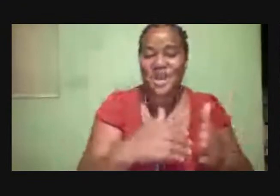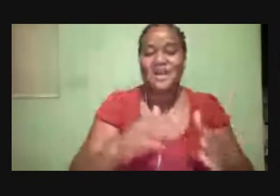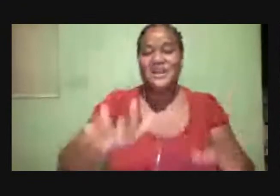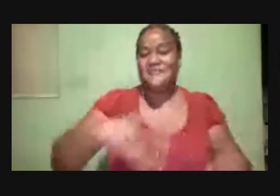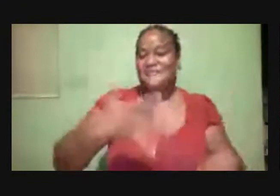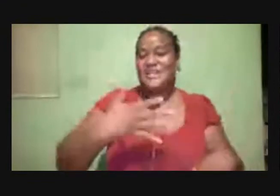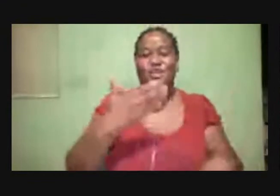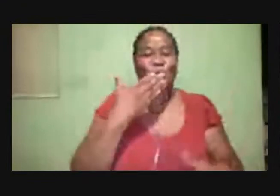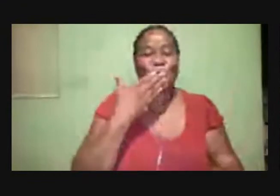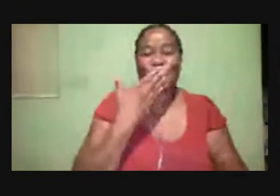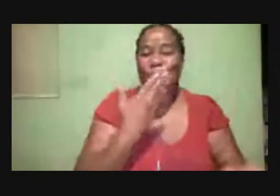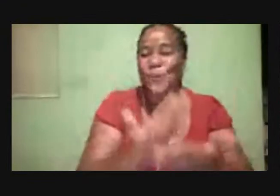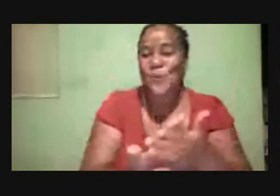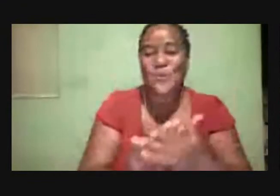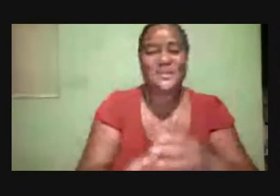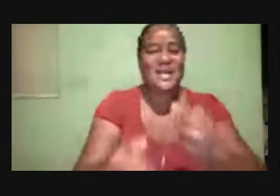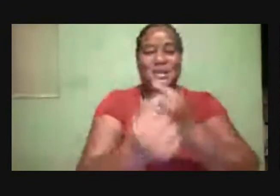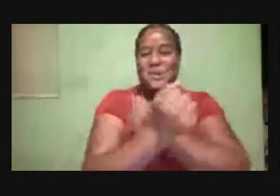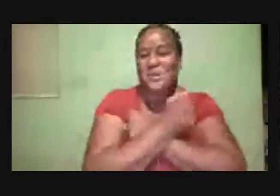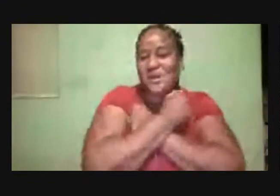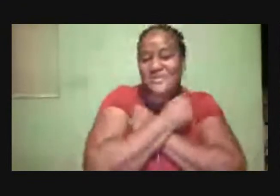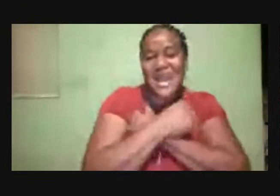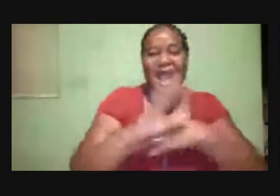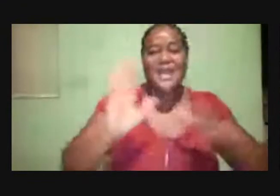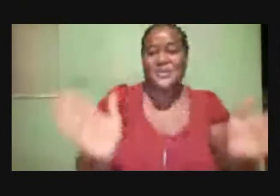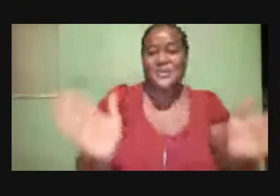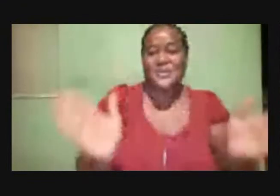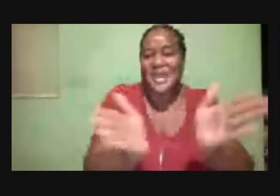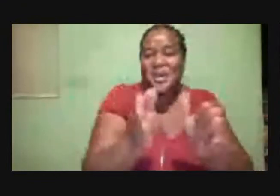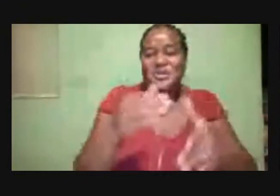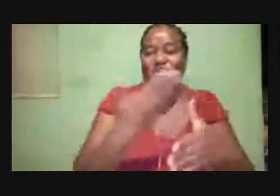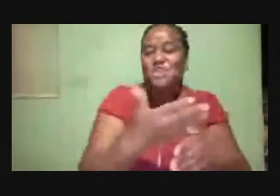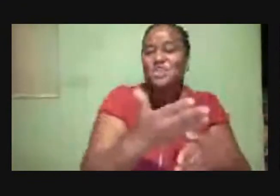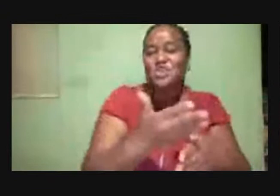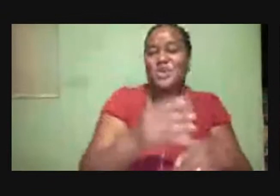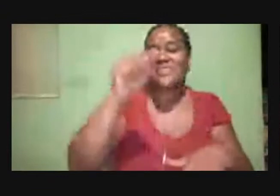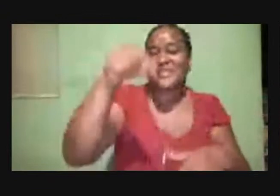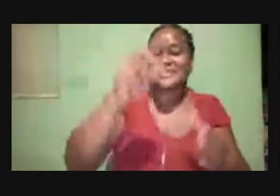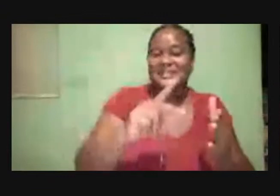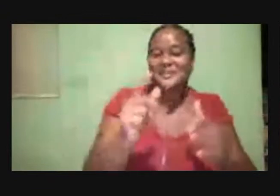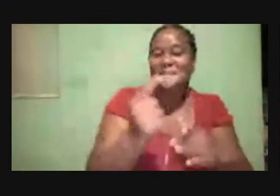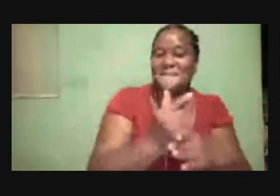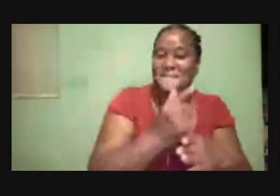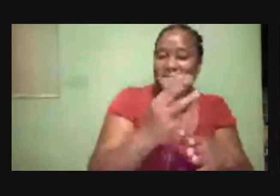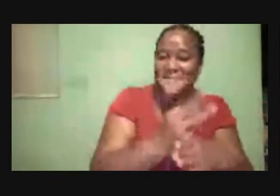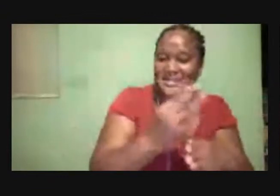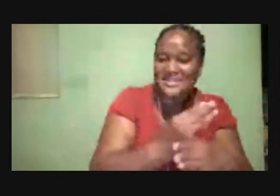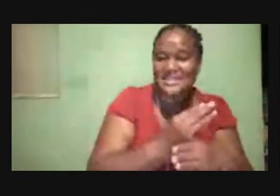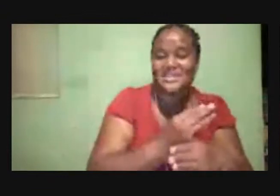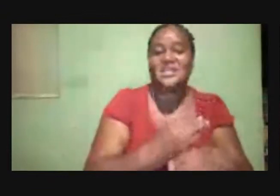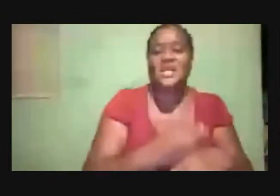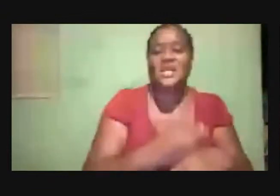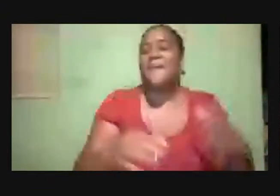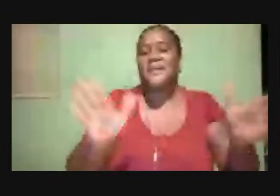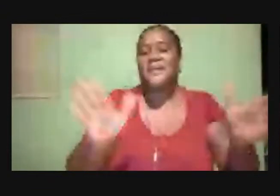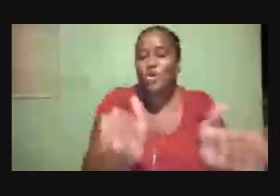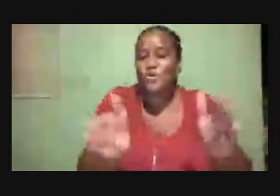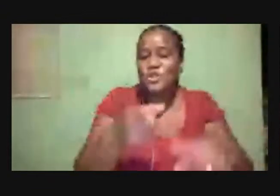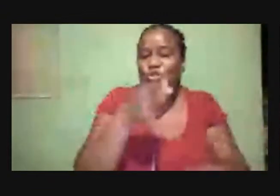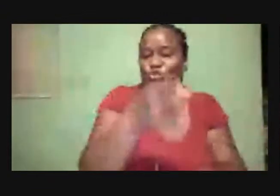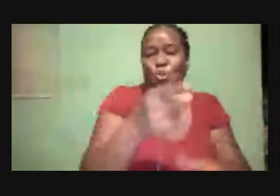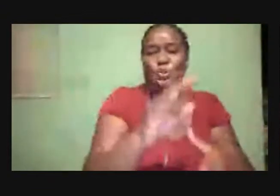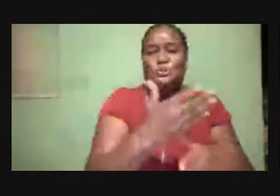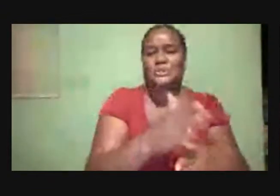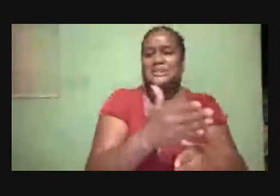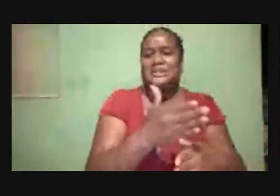And loved And you told us And encouraged us to share this message So, I'm encouraging everyone To share the program as well And then